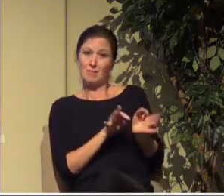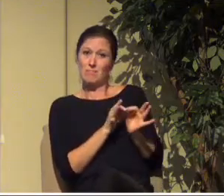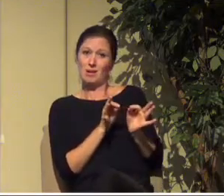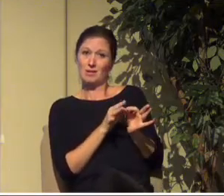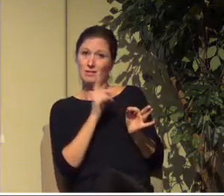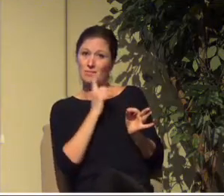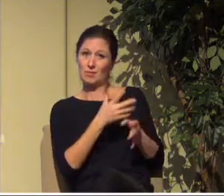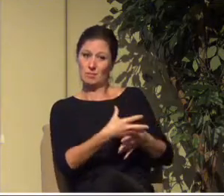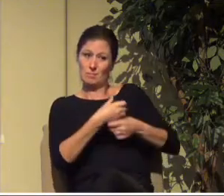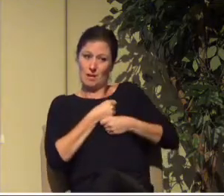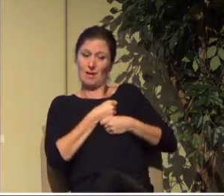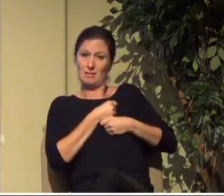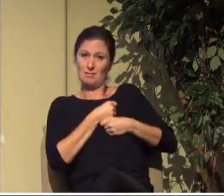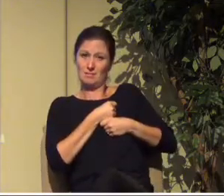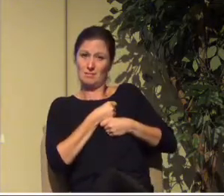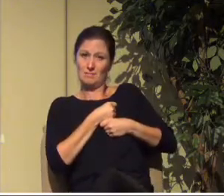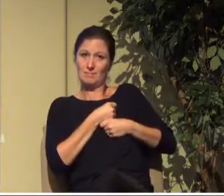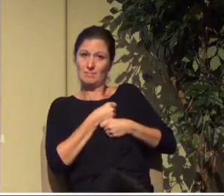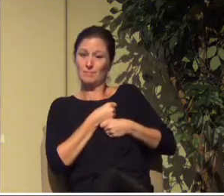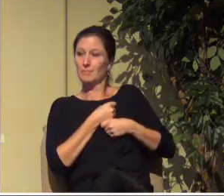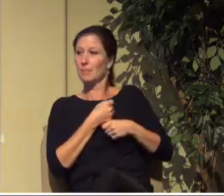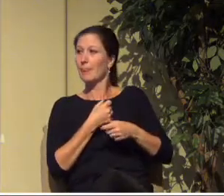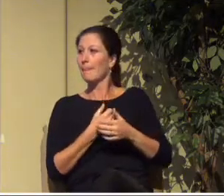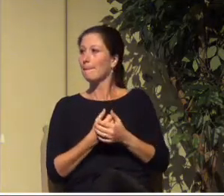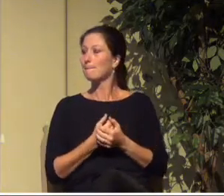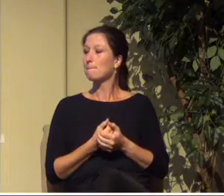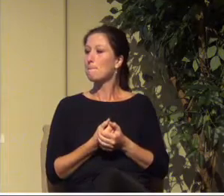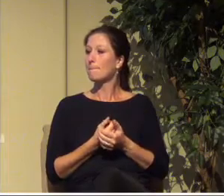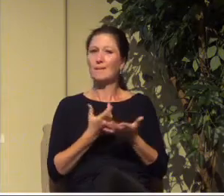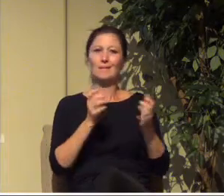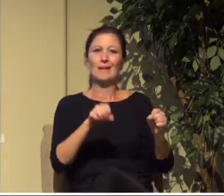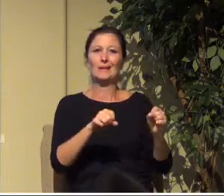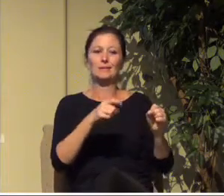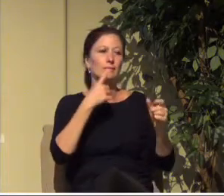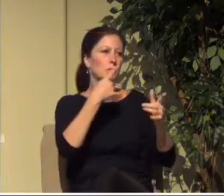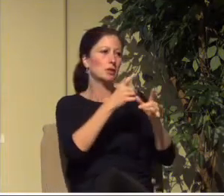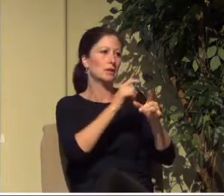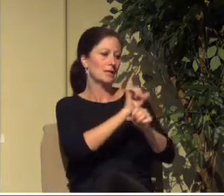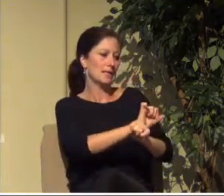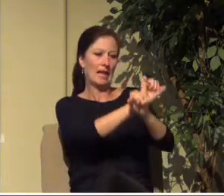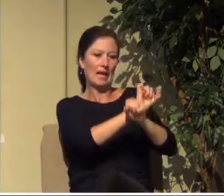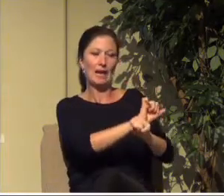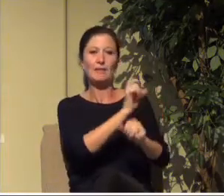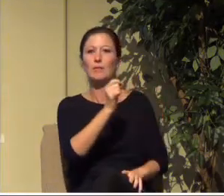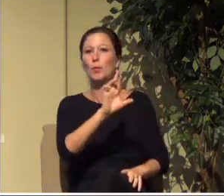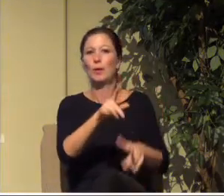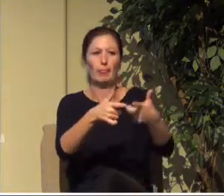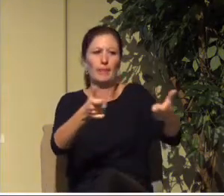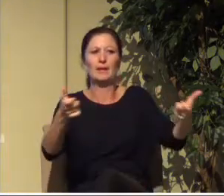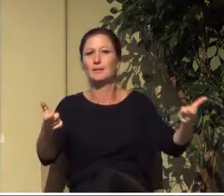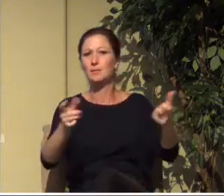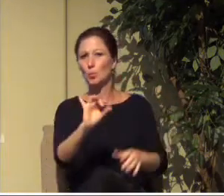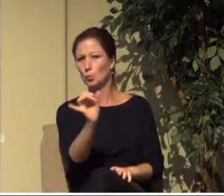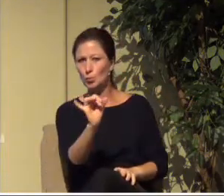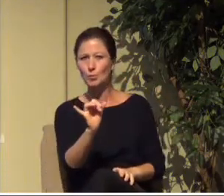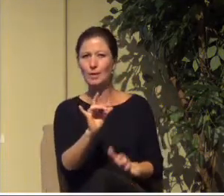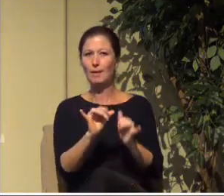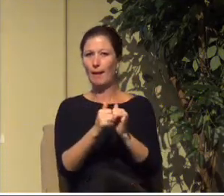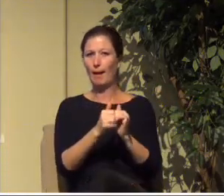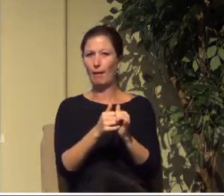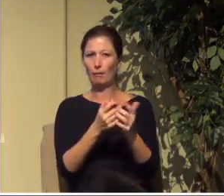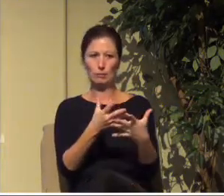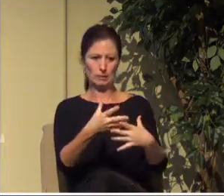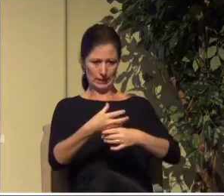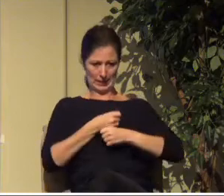it back and that can be with an object or with a person with how they did slavery back in those days and so on, right? But in